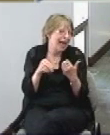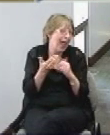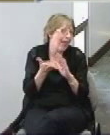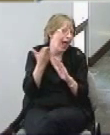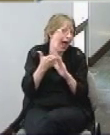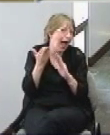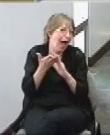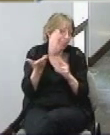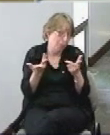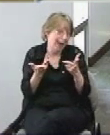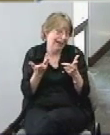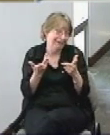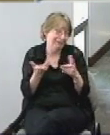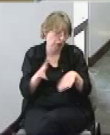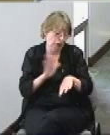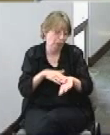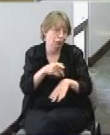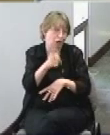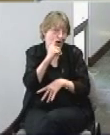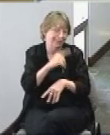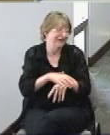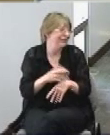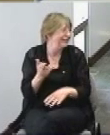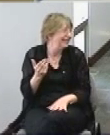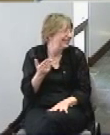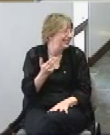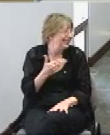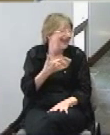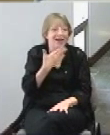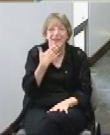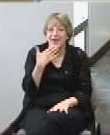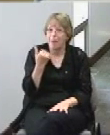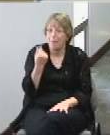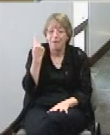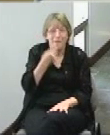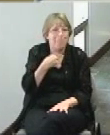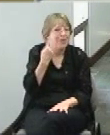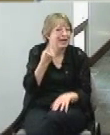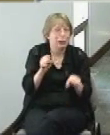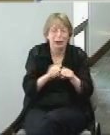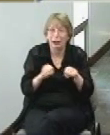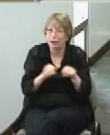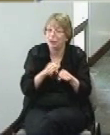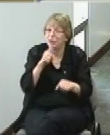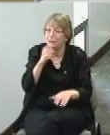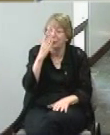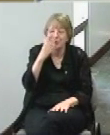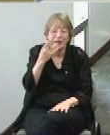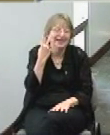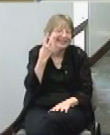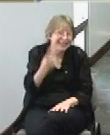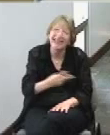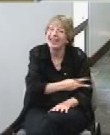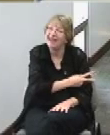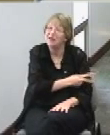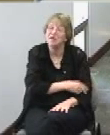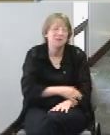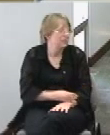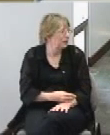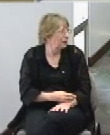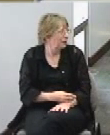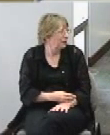you put them on these are the best-looking rental shoes you'll ever see they're